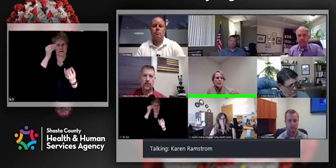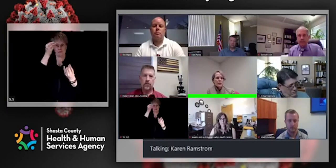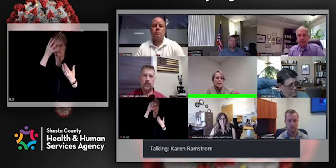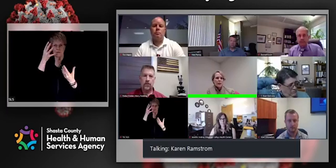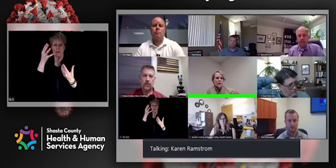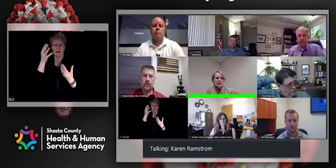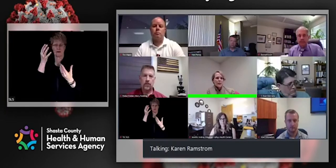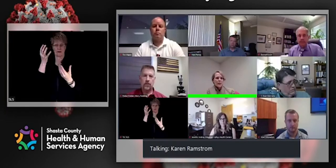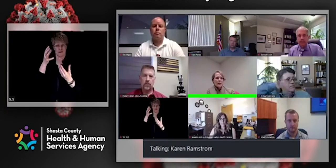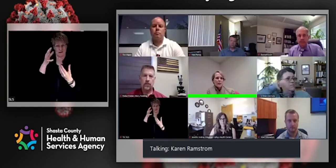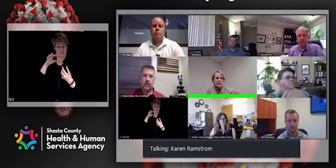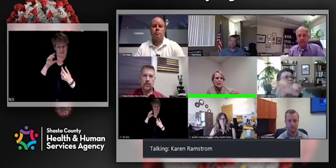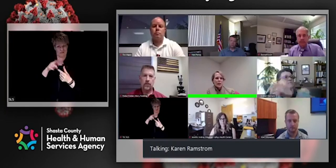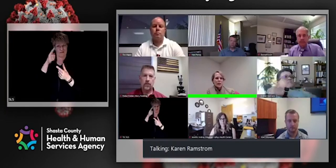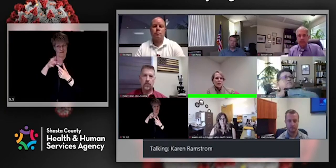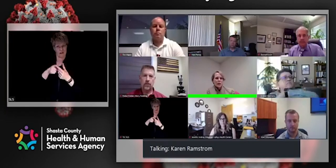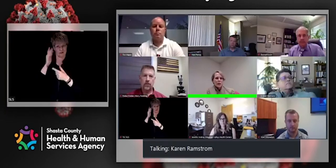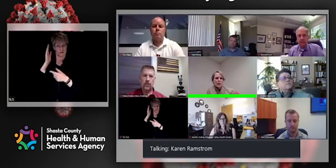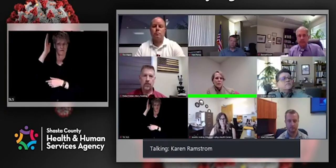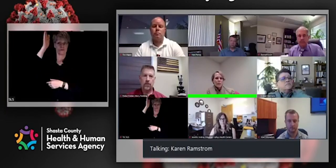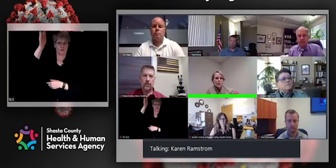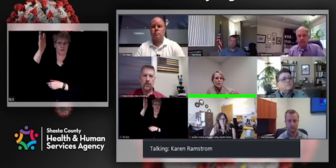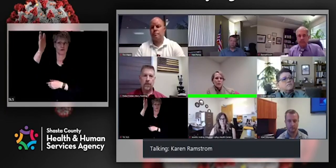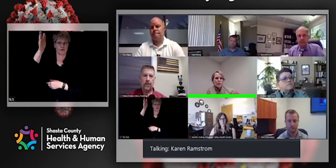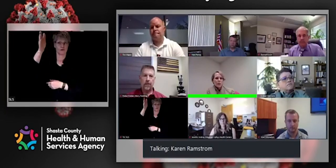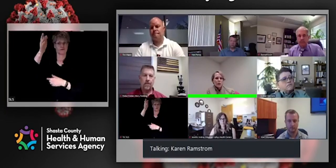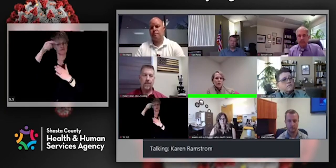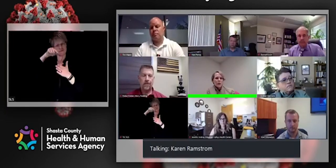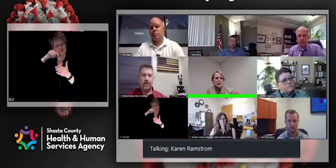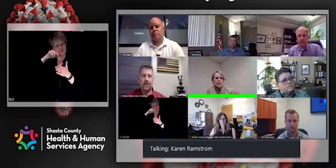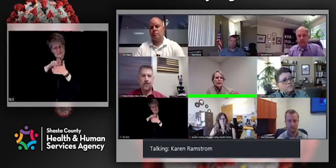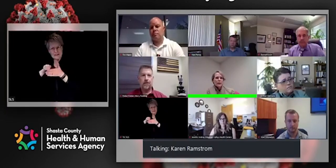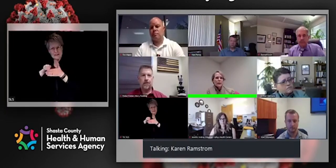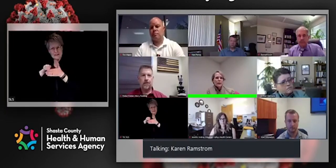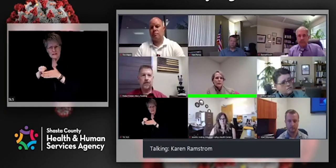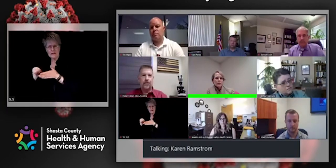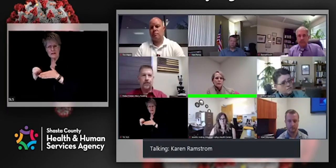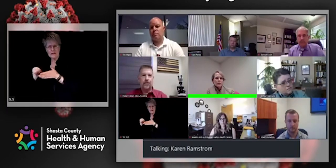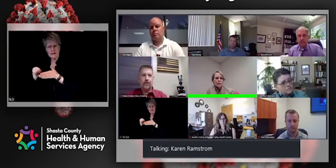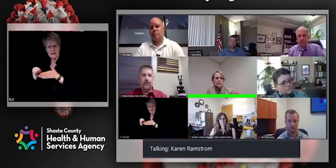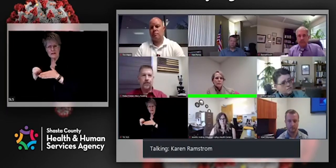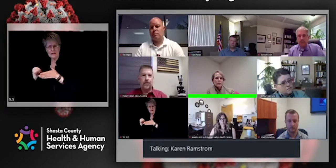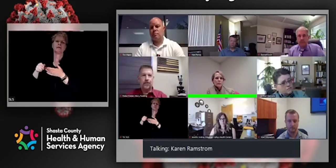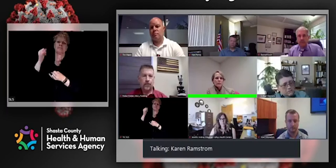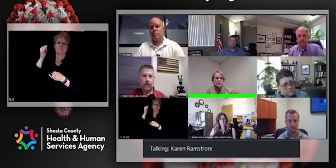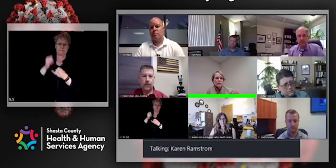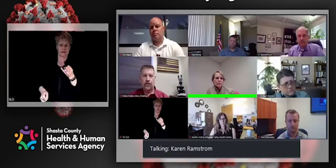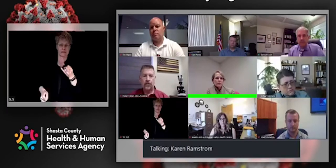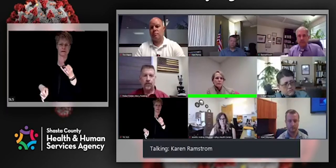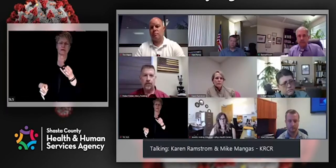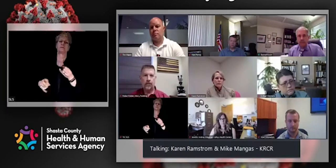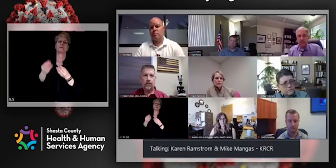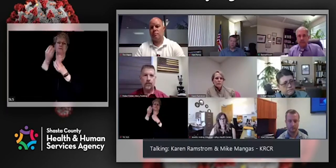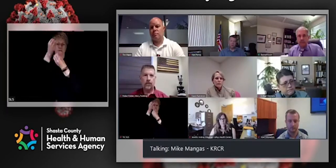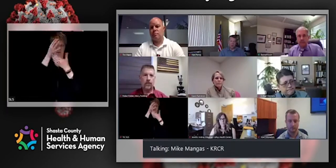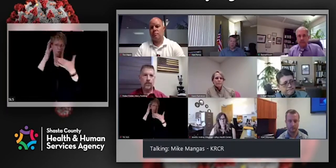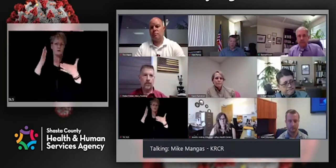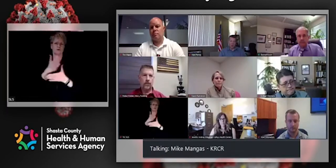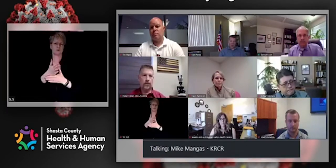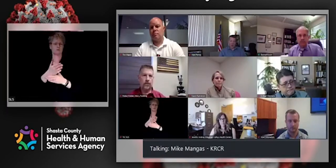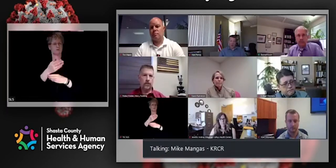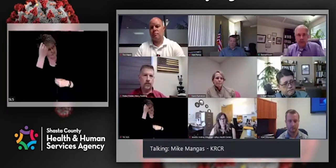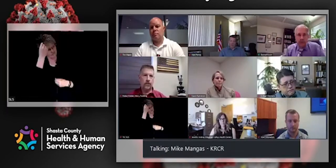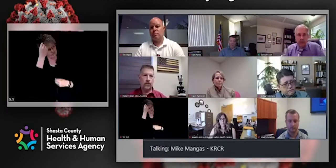information as, as that investigation, um, is finalized. I understand. Thank you.